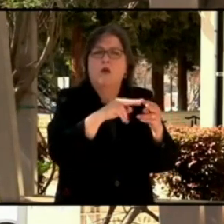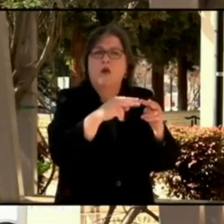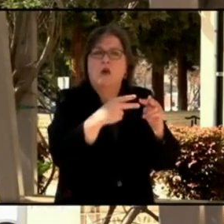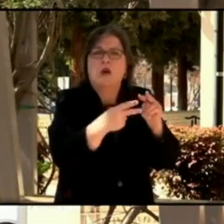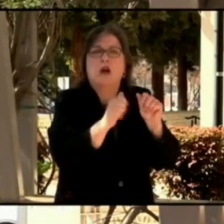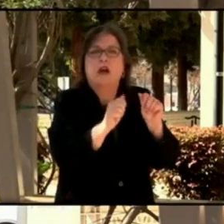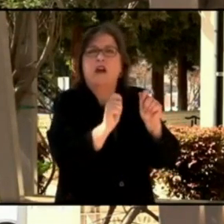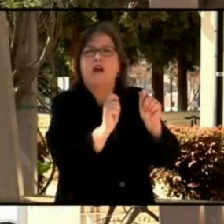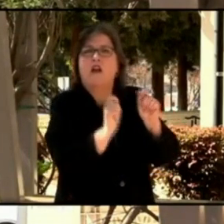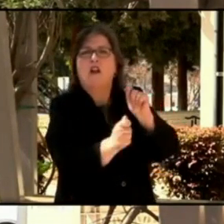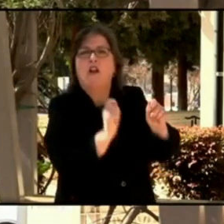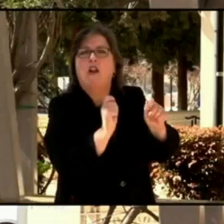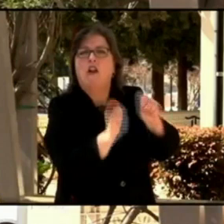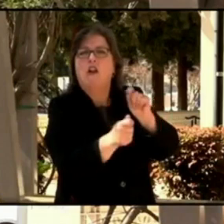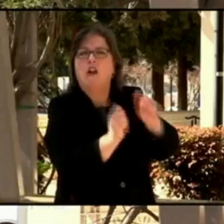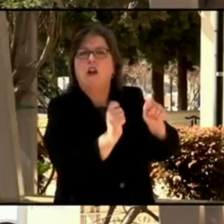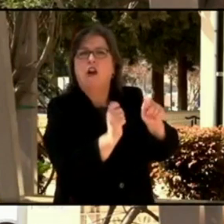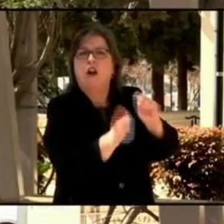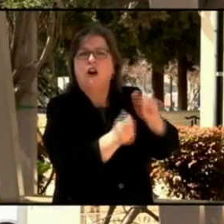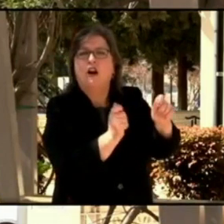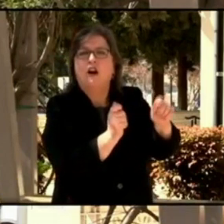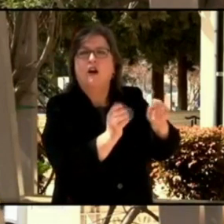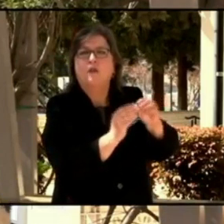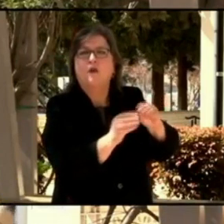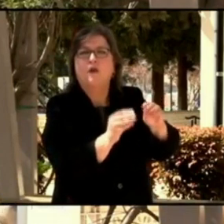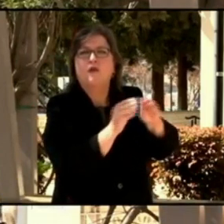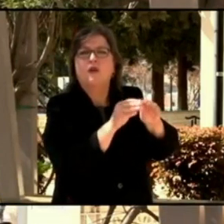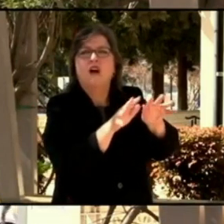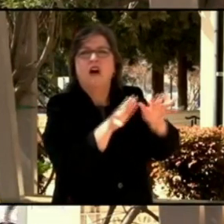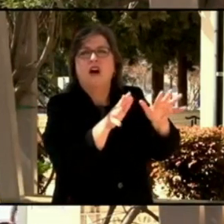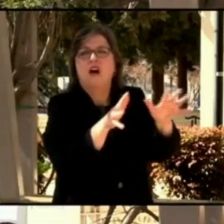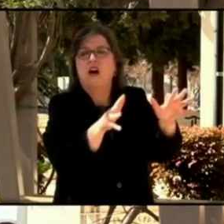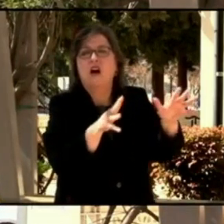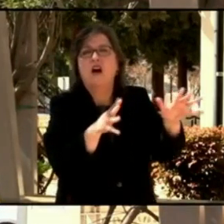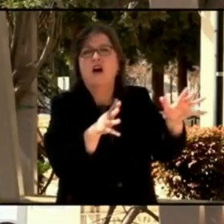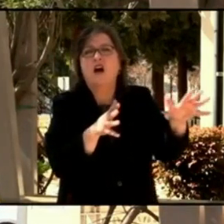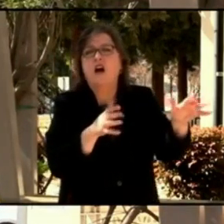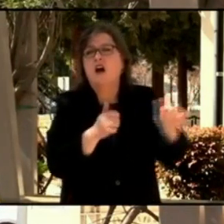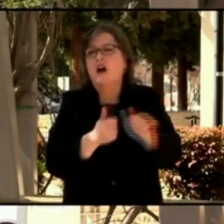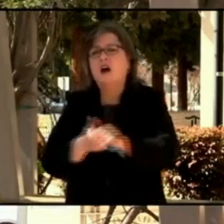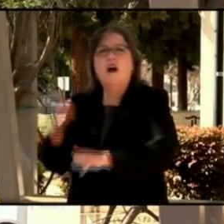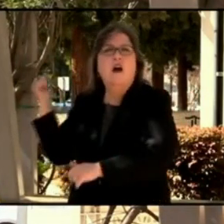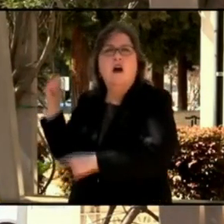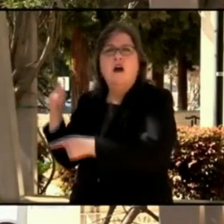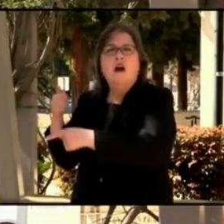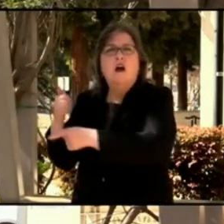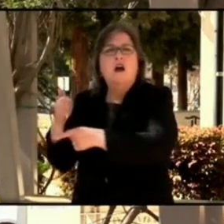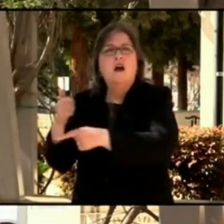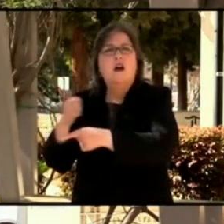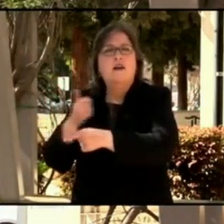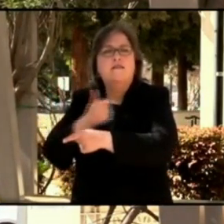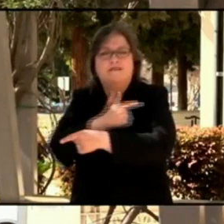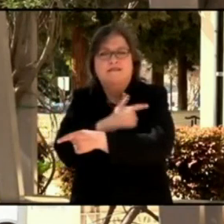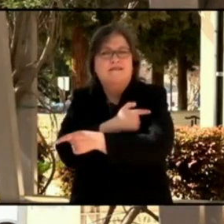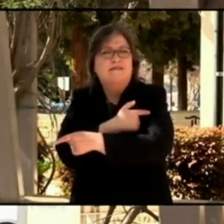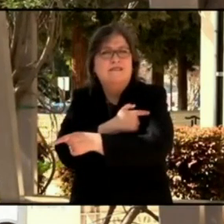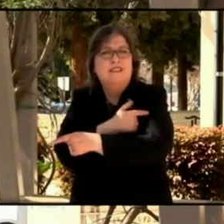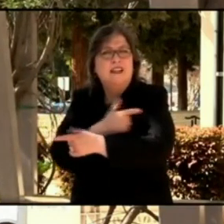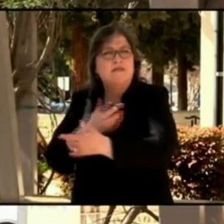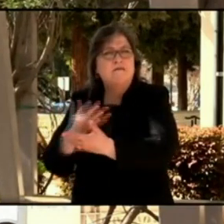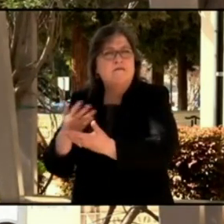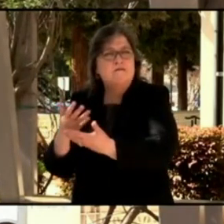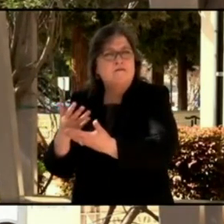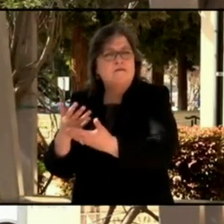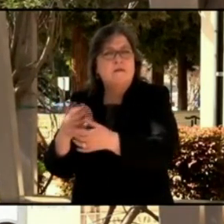So we've already seen a few variants of concern emerge, and we, what we want to do is